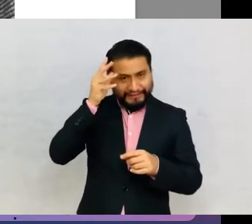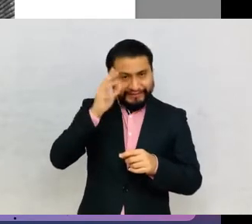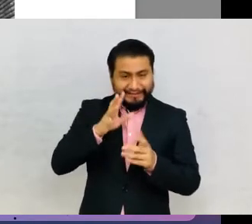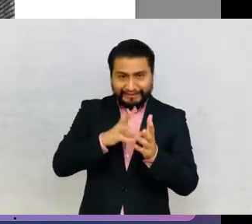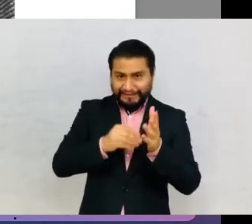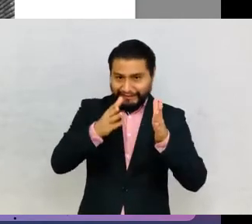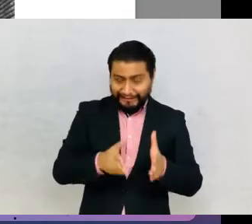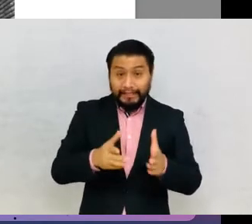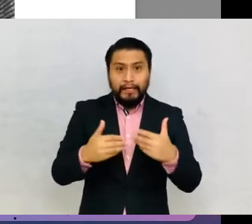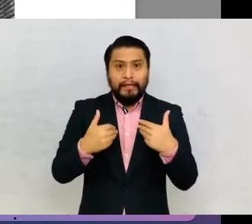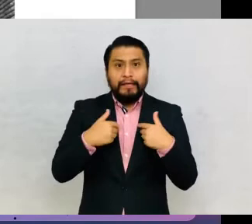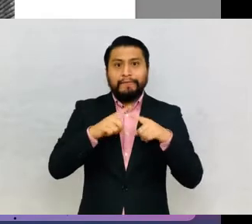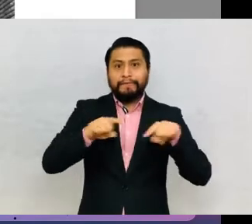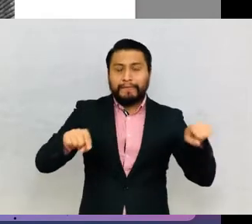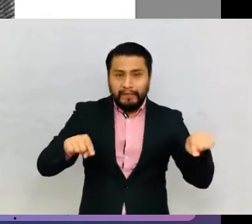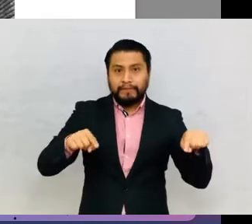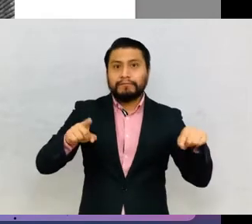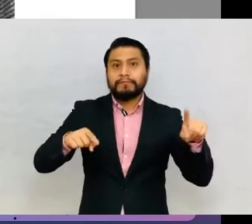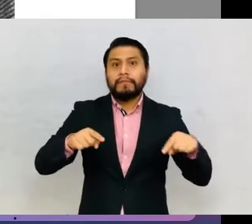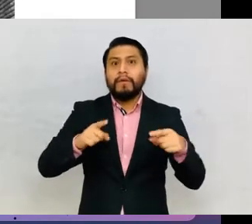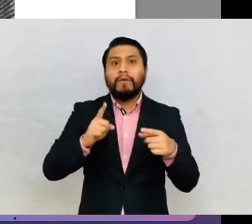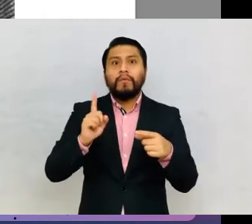their enormous dependence on school learning.